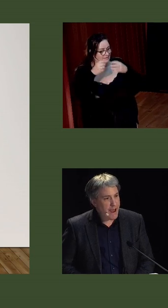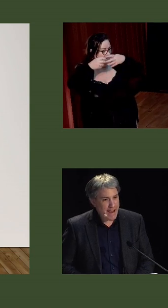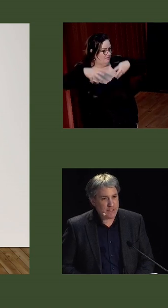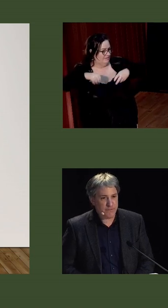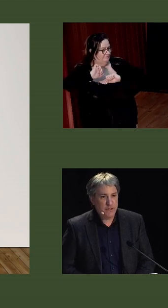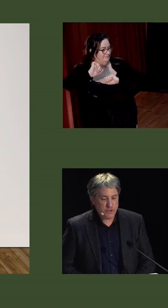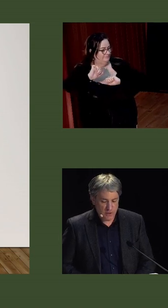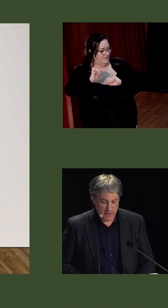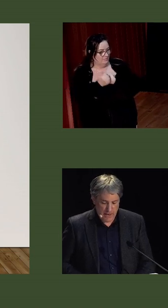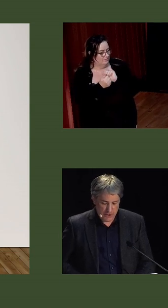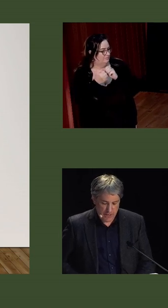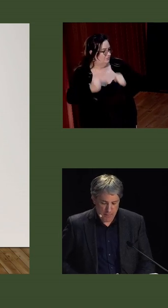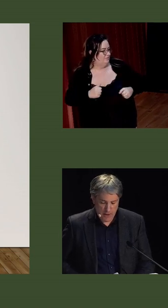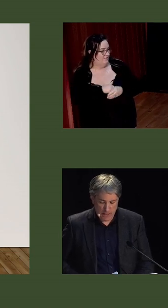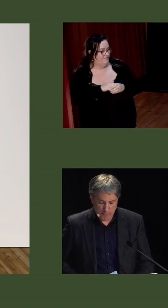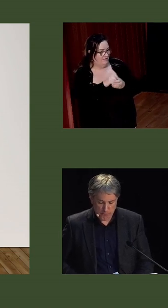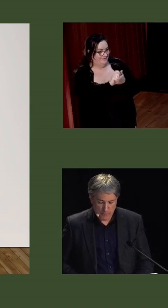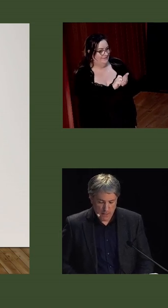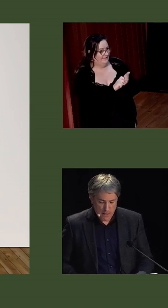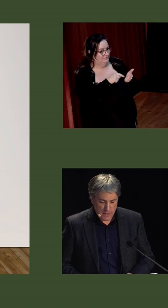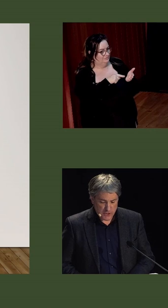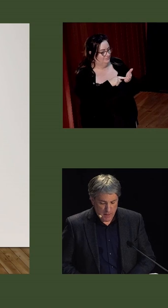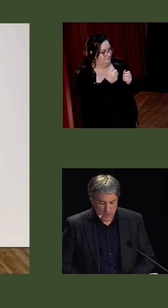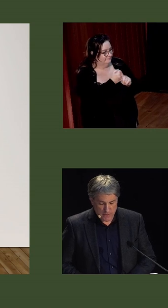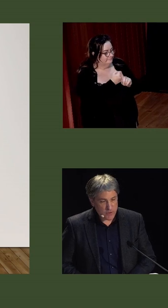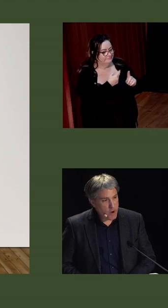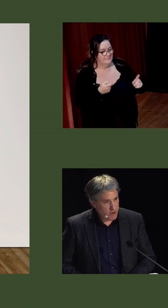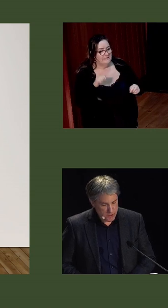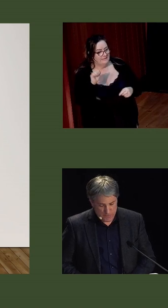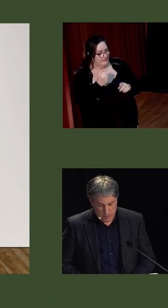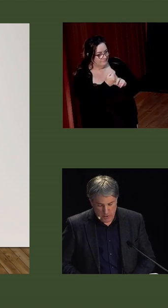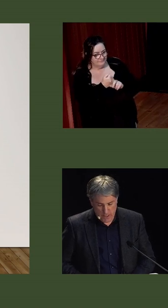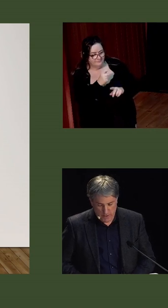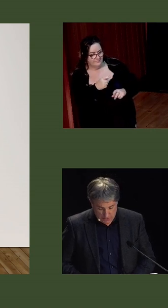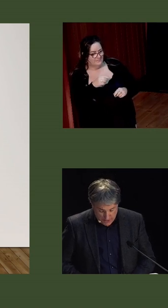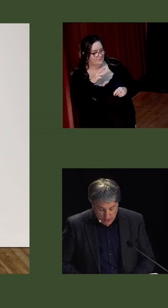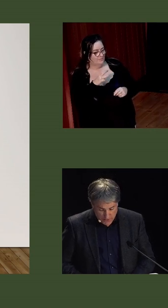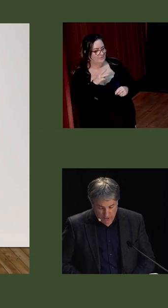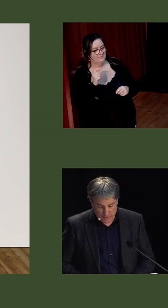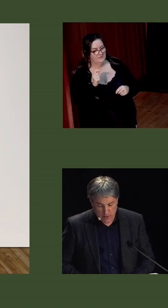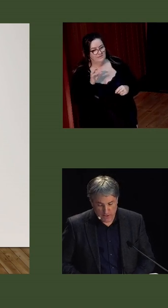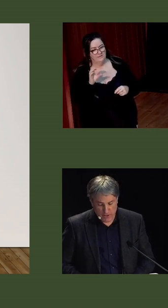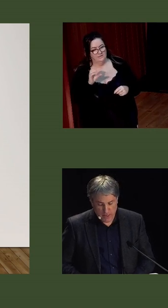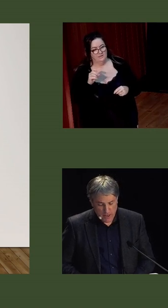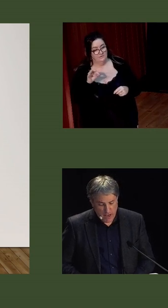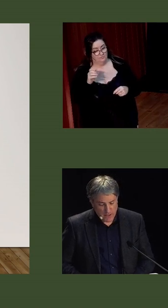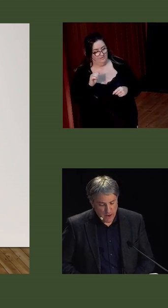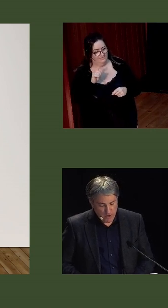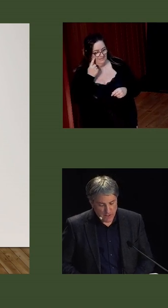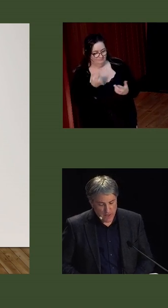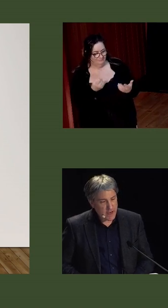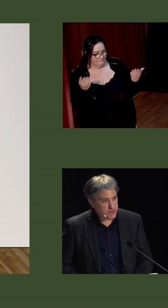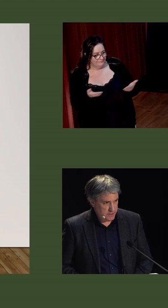remarkably active during the election campaign. They championed the record of W.T. Cosgrave's ministry